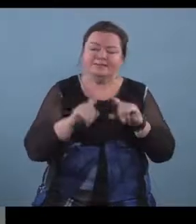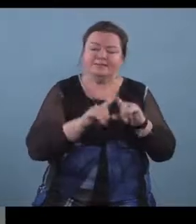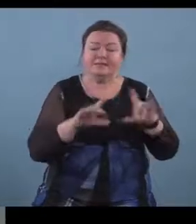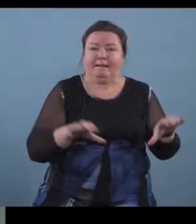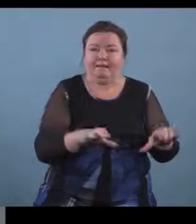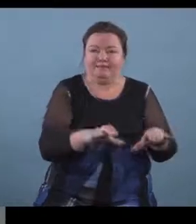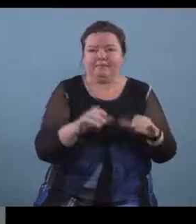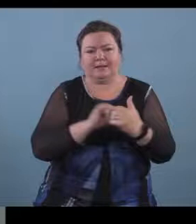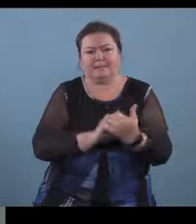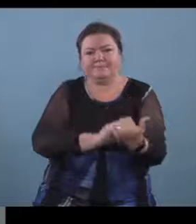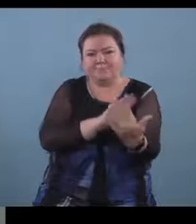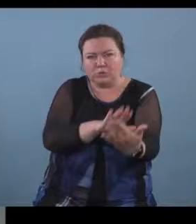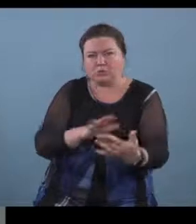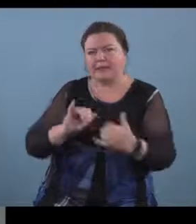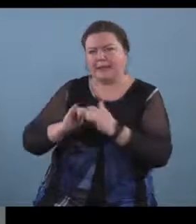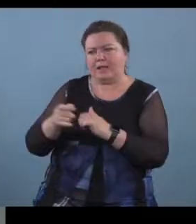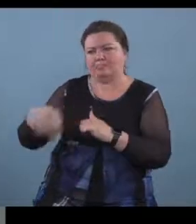and benefits